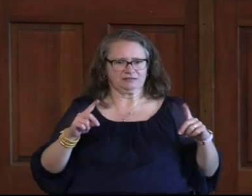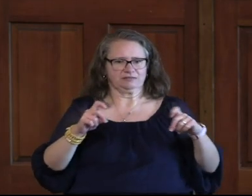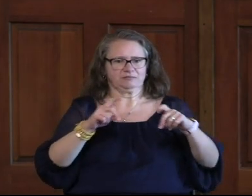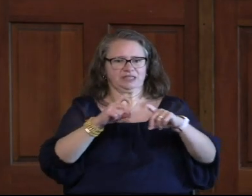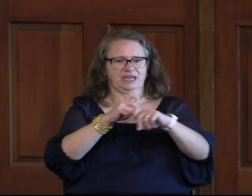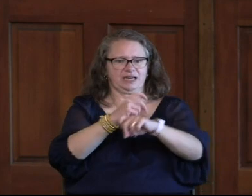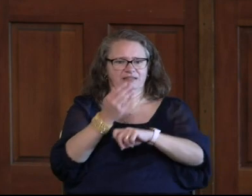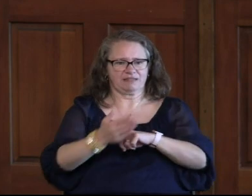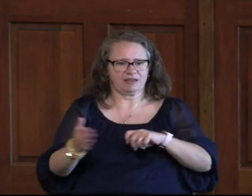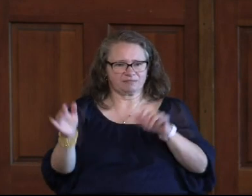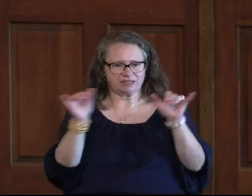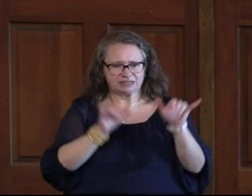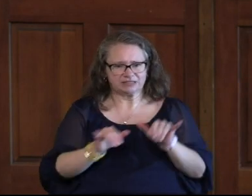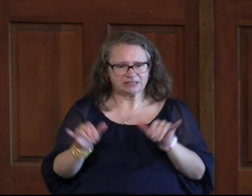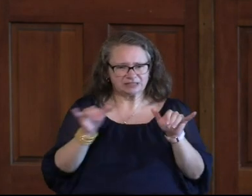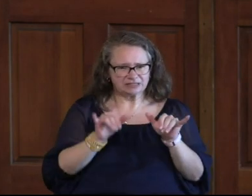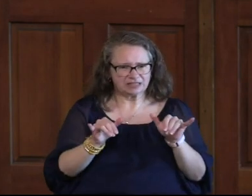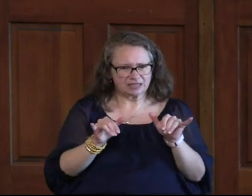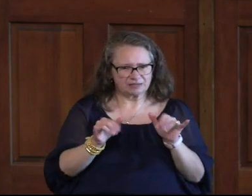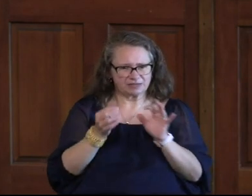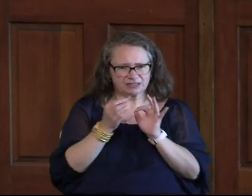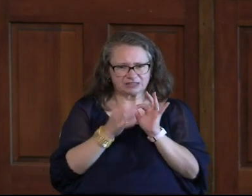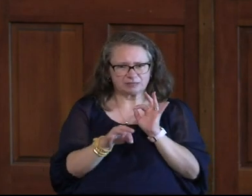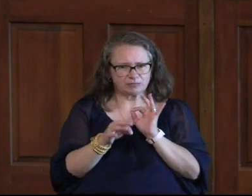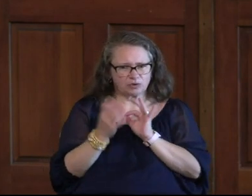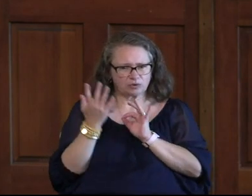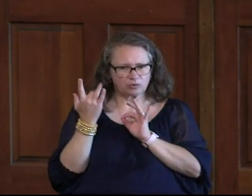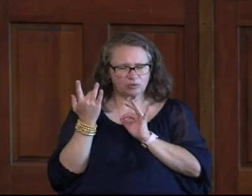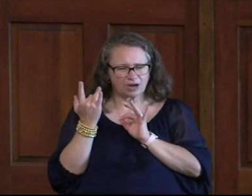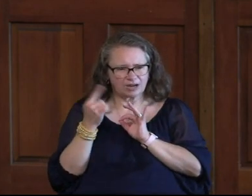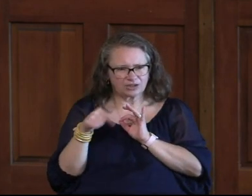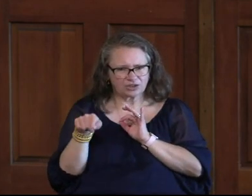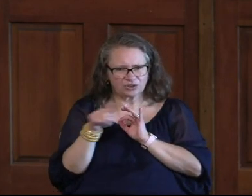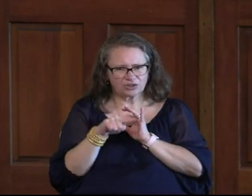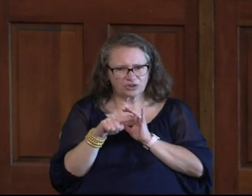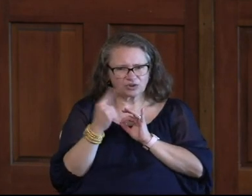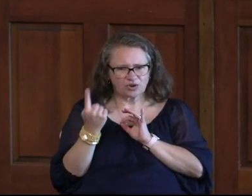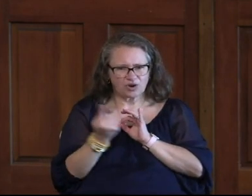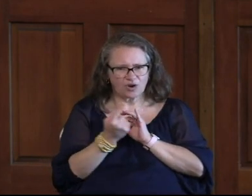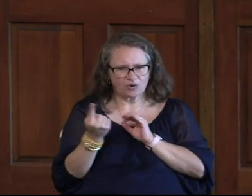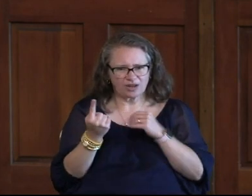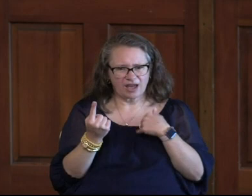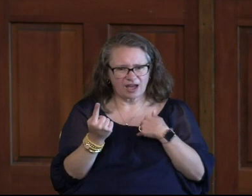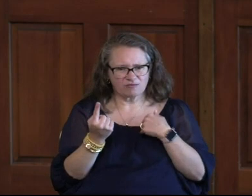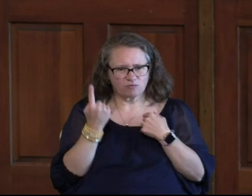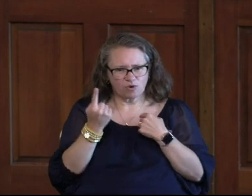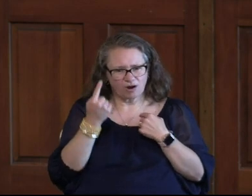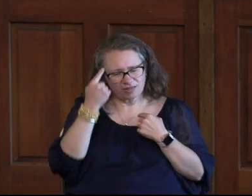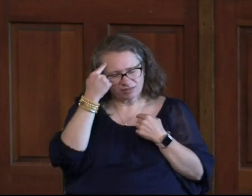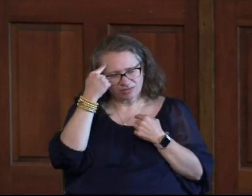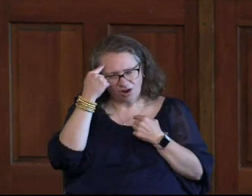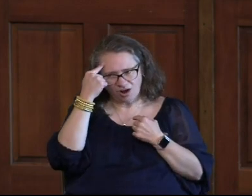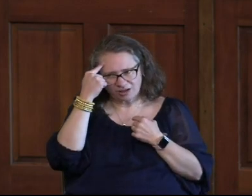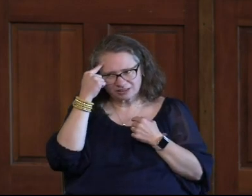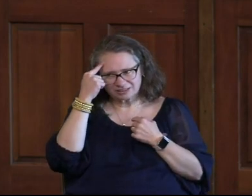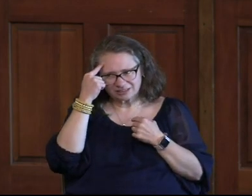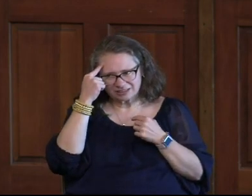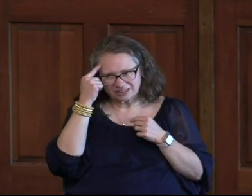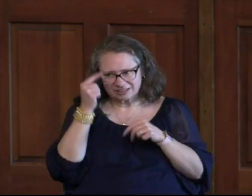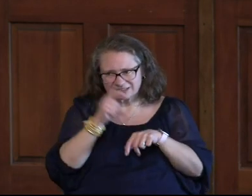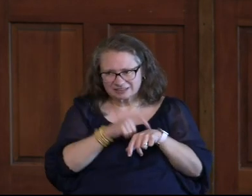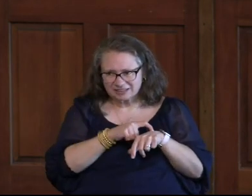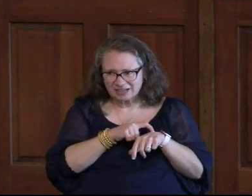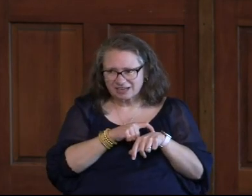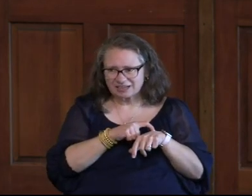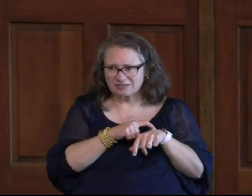But at the same time In a way They're simple Because you can Really only Have one thought At a